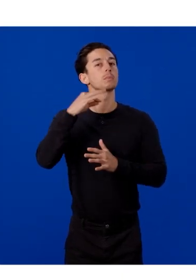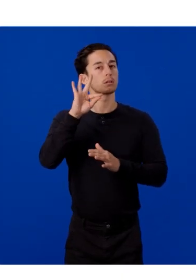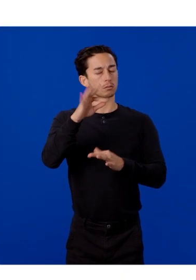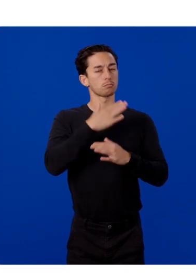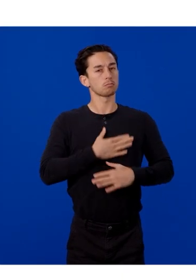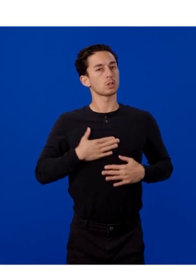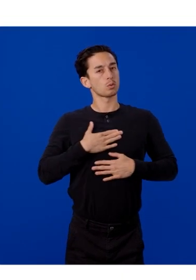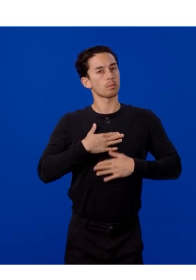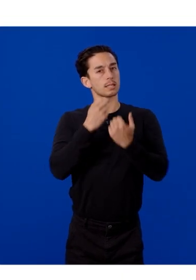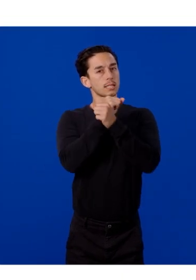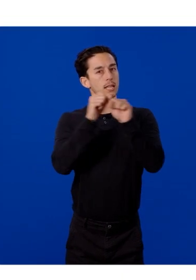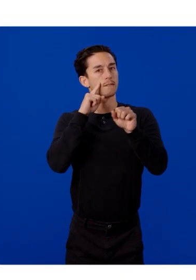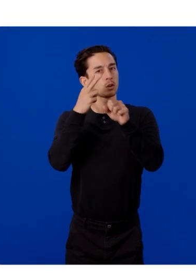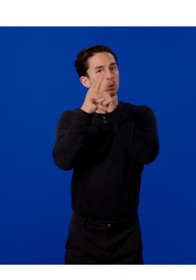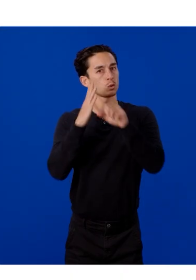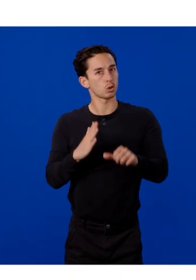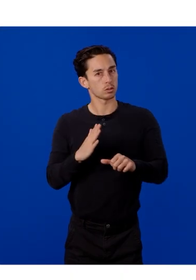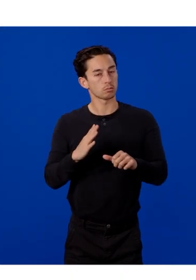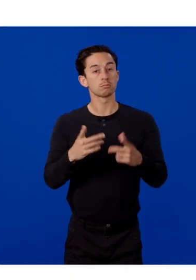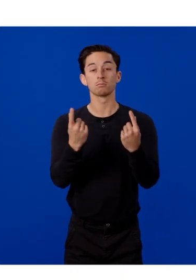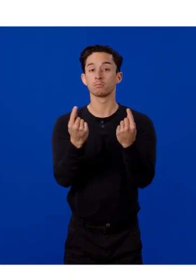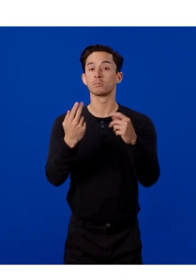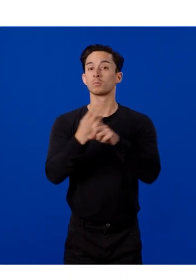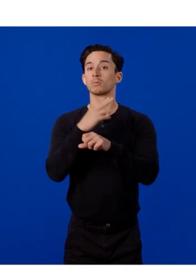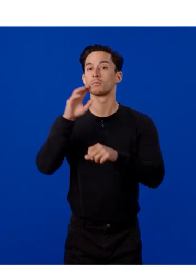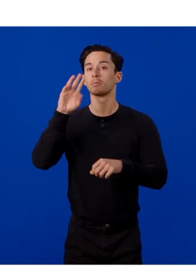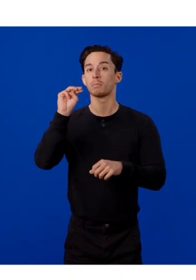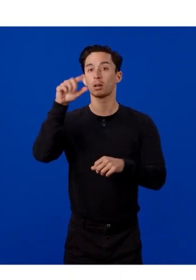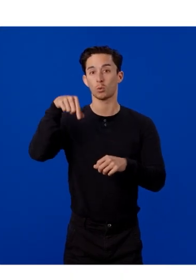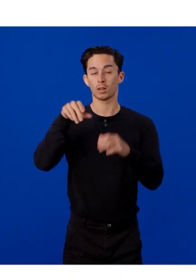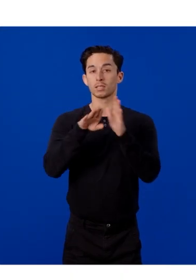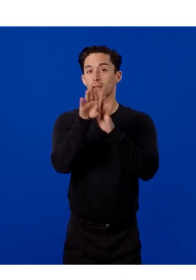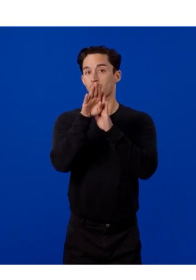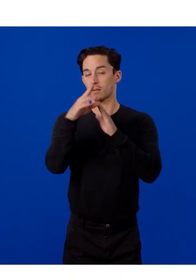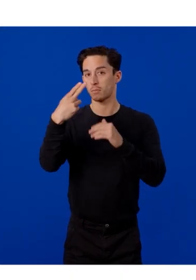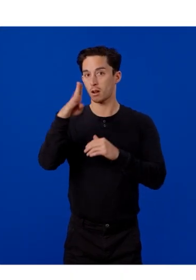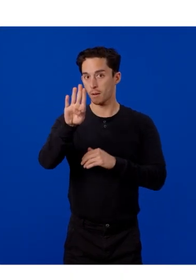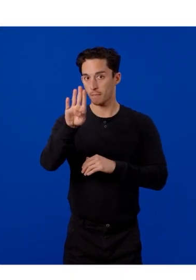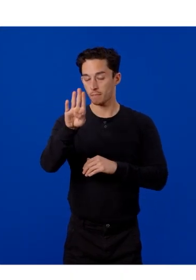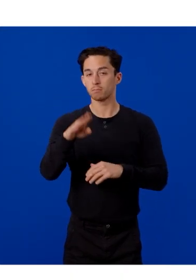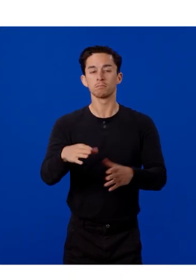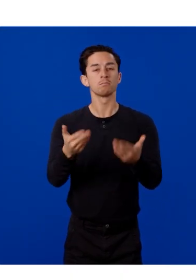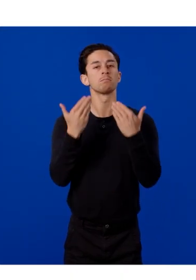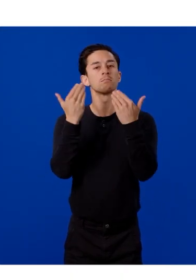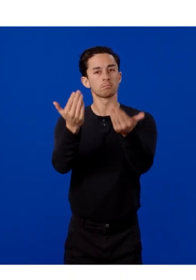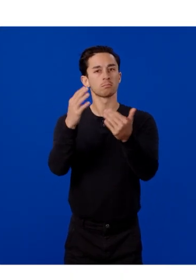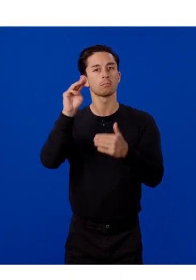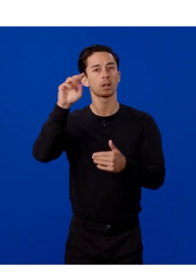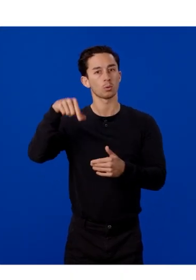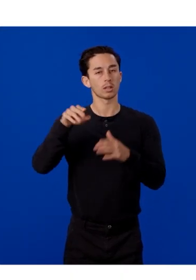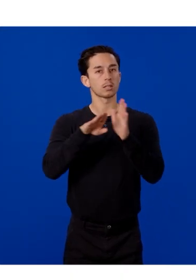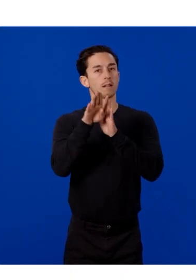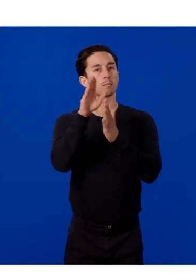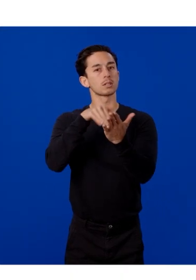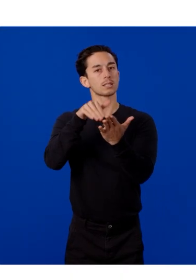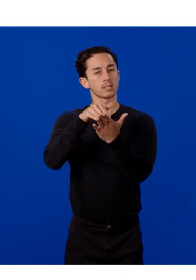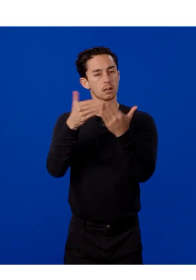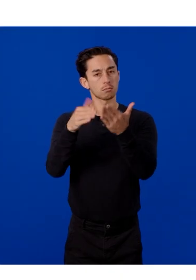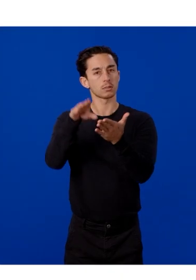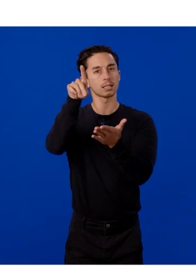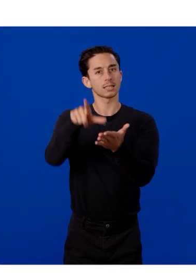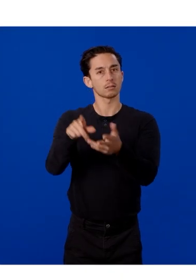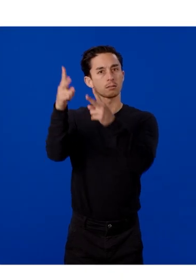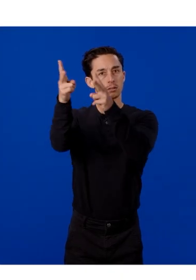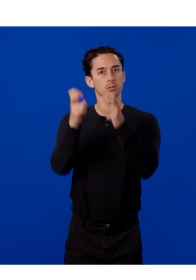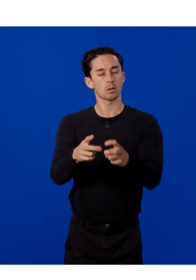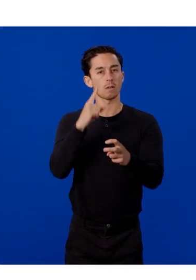users. For this, we can make use of the MetaQuest Developer Hub. Visit the MetaQuest Developer Center to download the installer